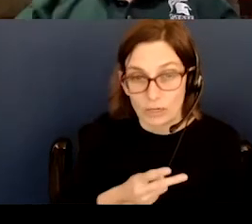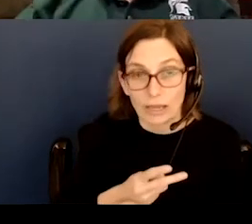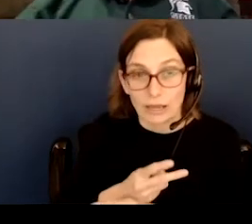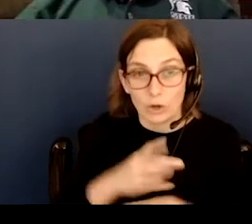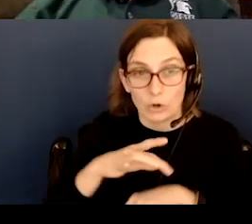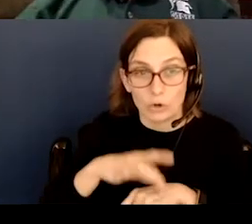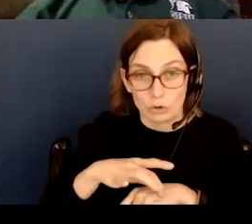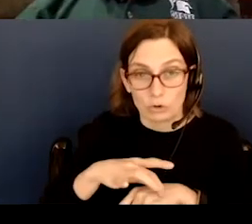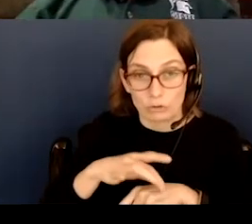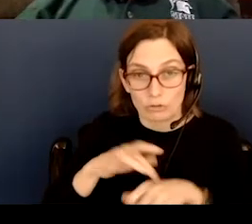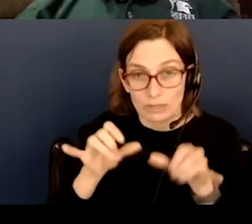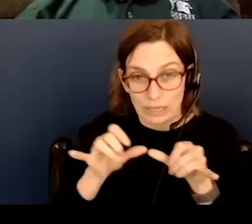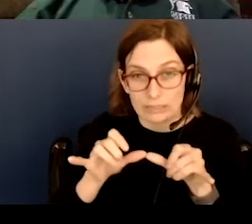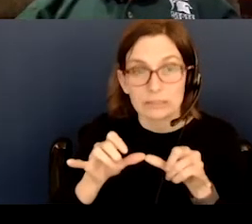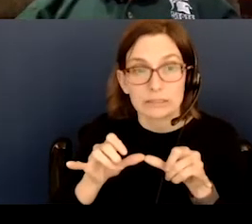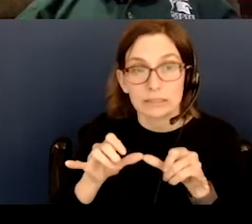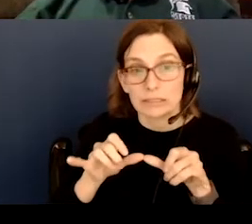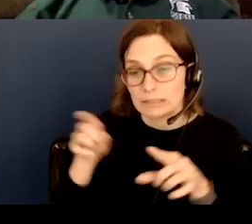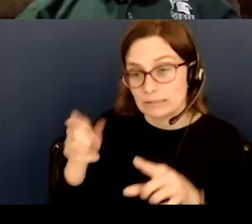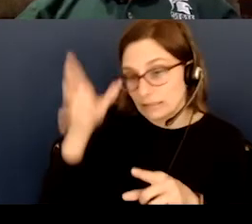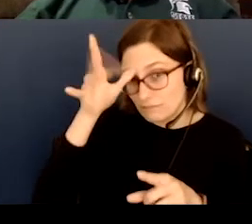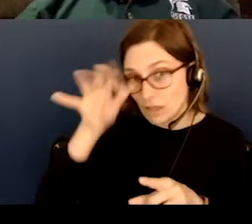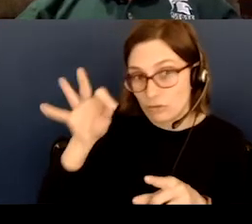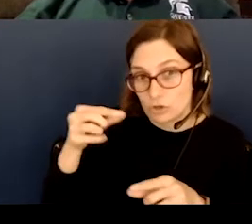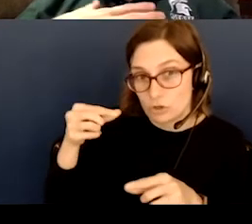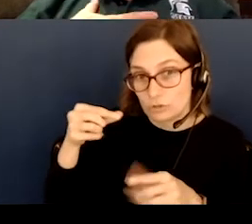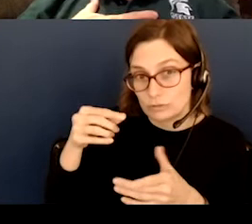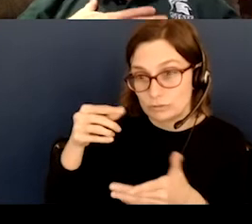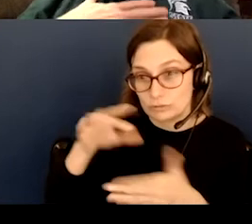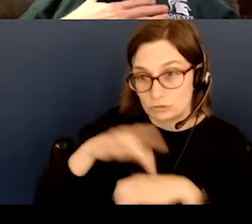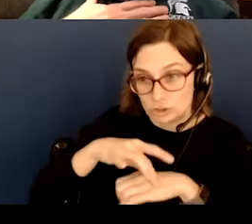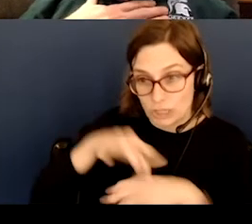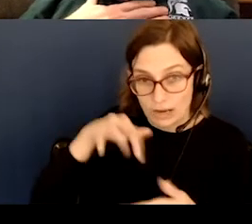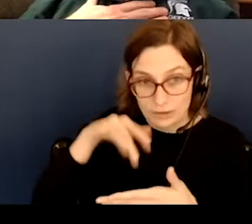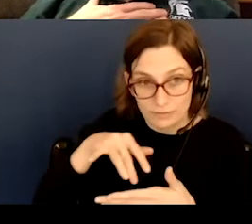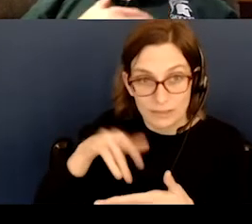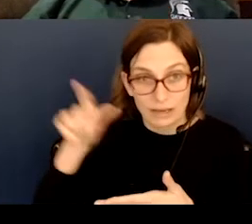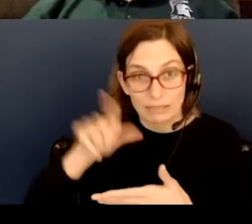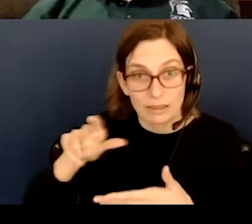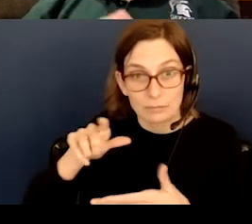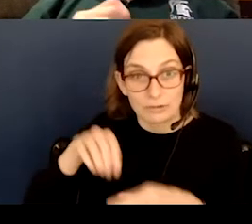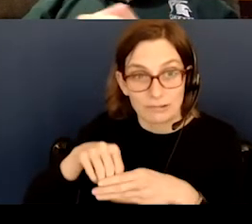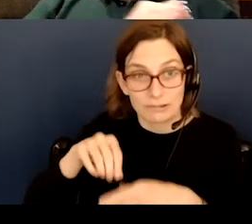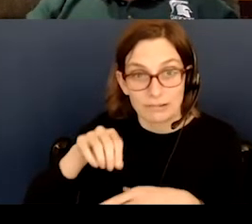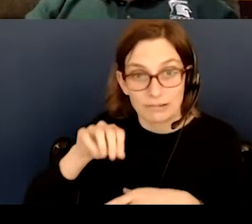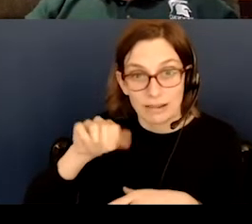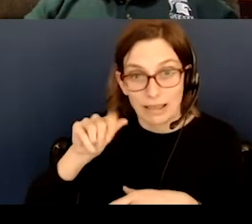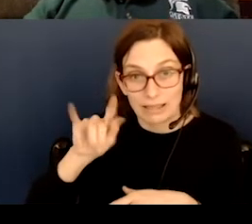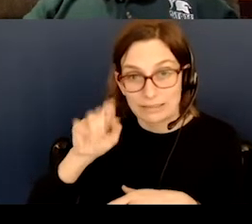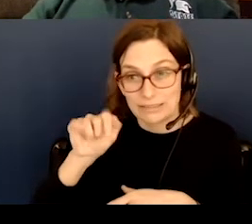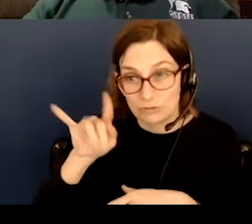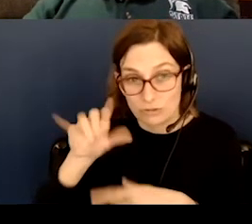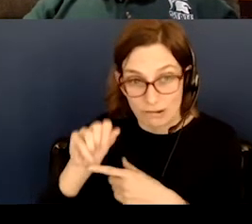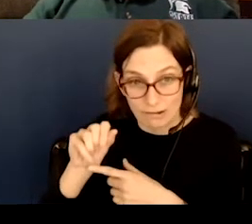geography, and he was the librarian at the Library of Alexandria. To me, that would be a dream job. In 240